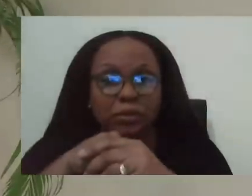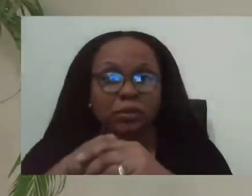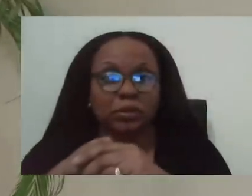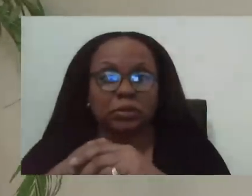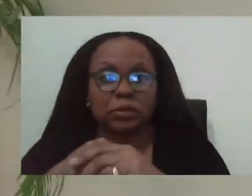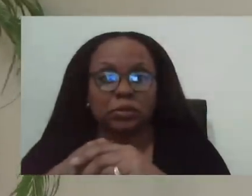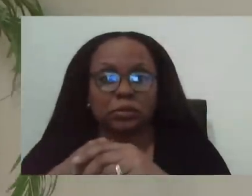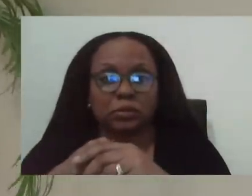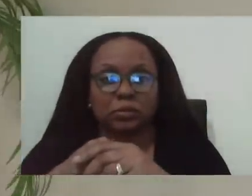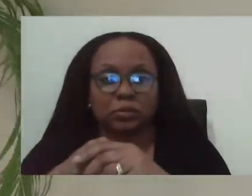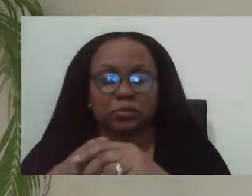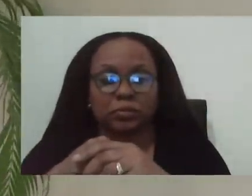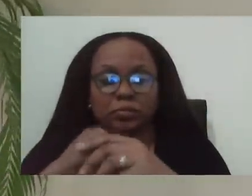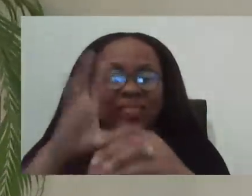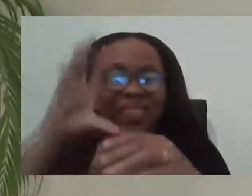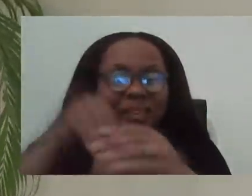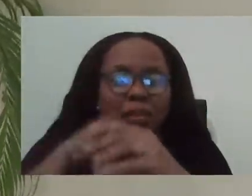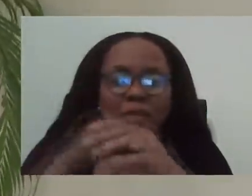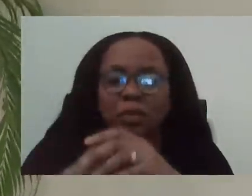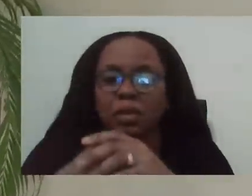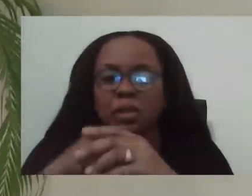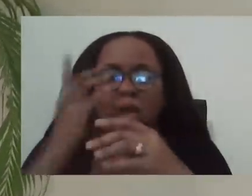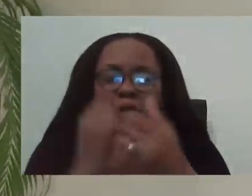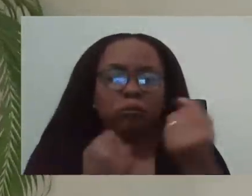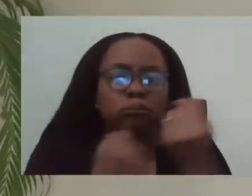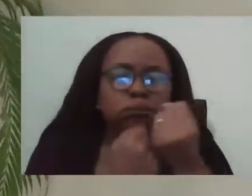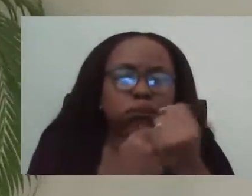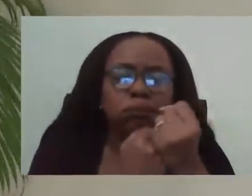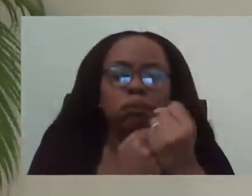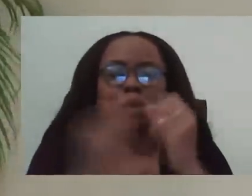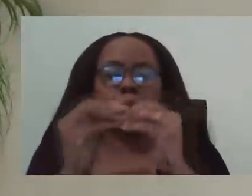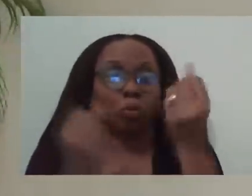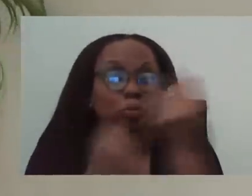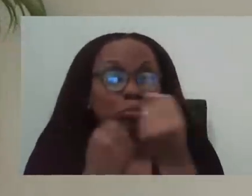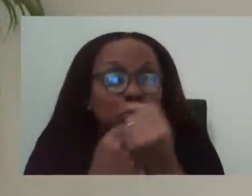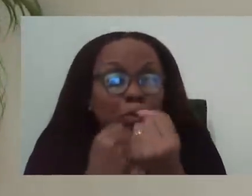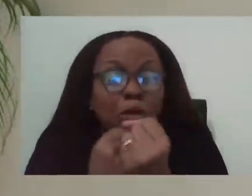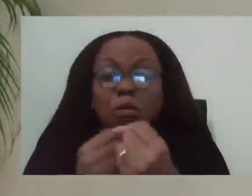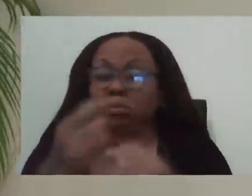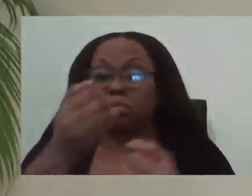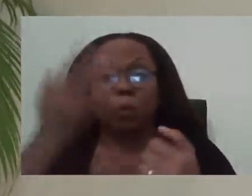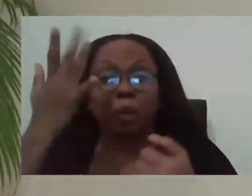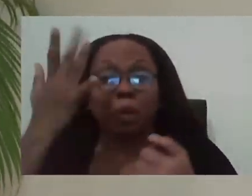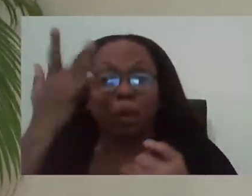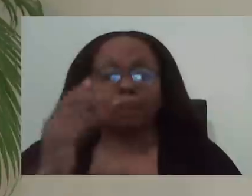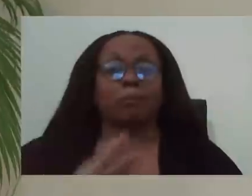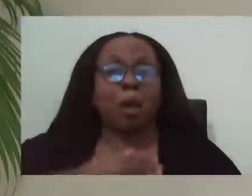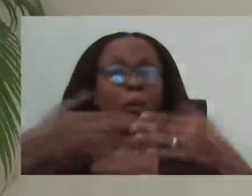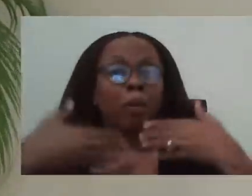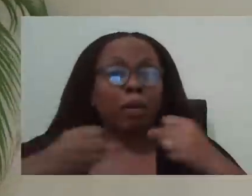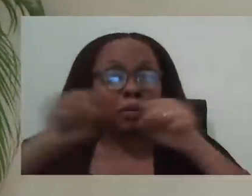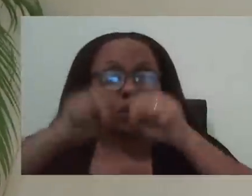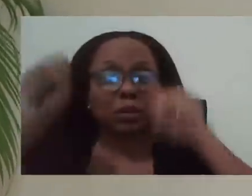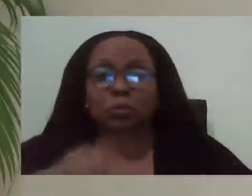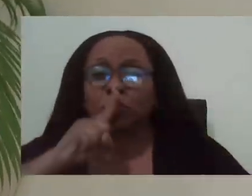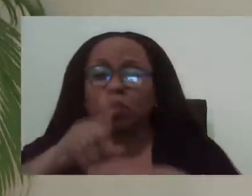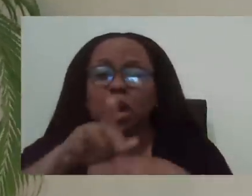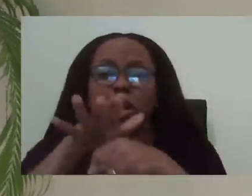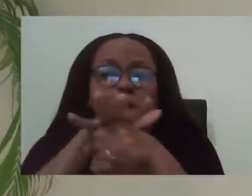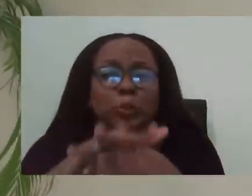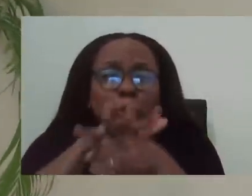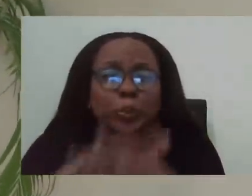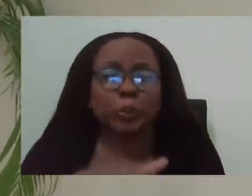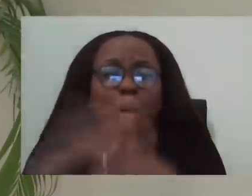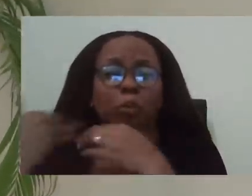we can do to, to bolster up already a really struggling healthcare system. likewise, we had a frank discussion about the